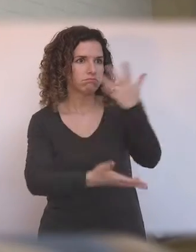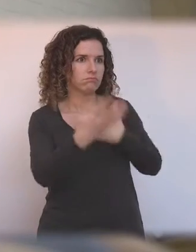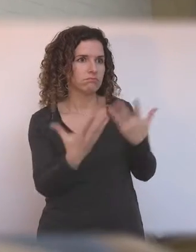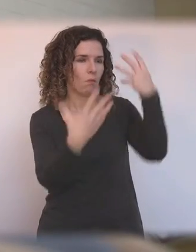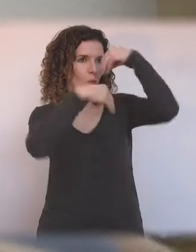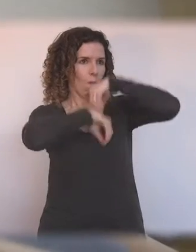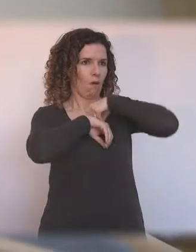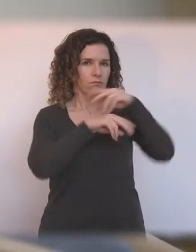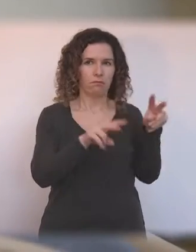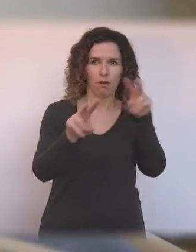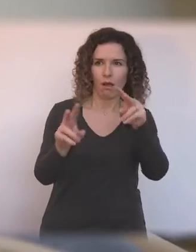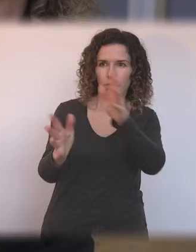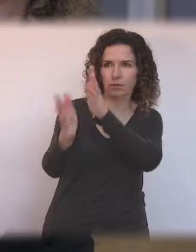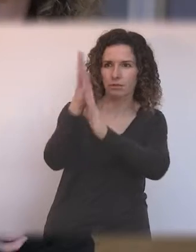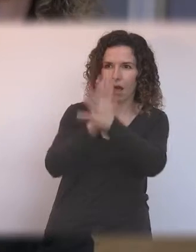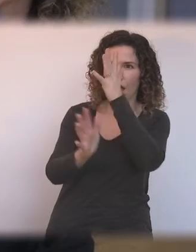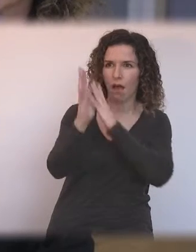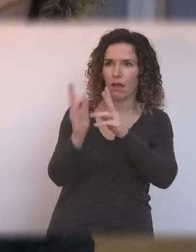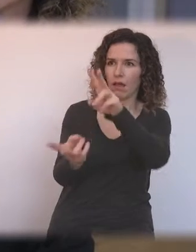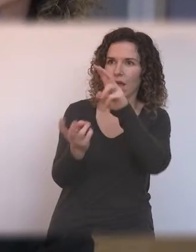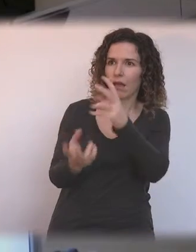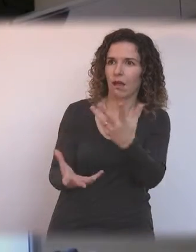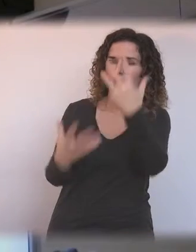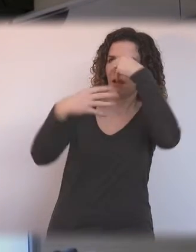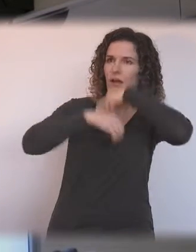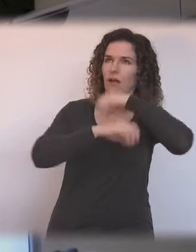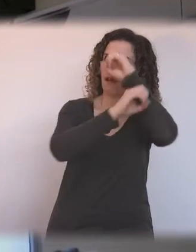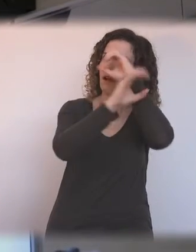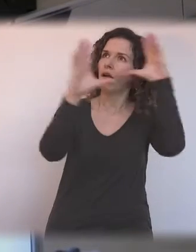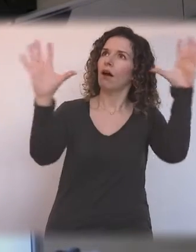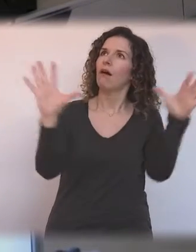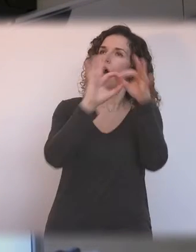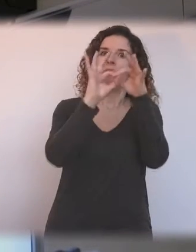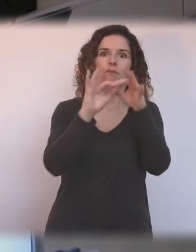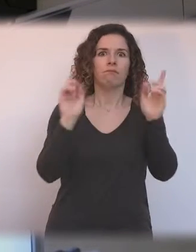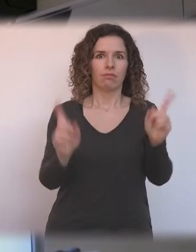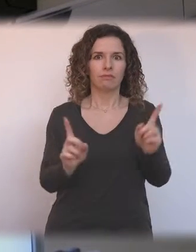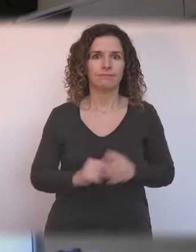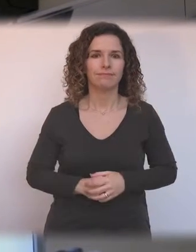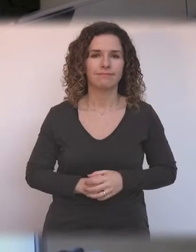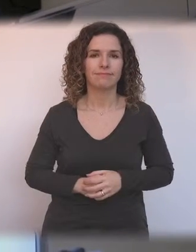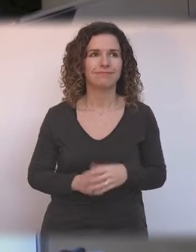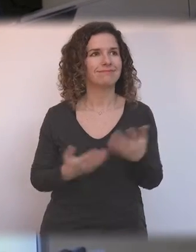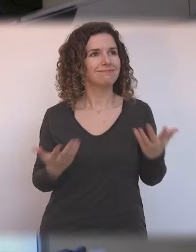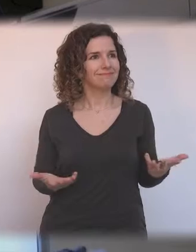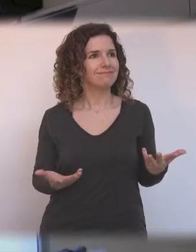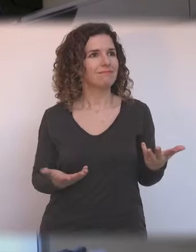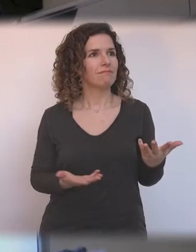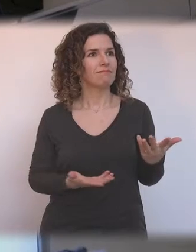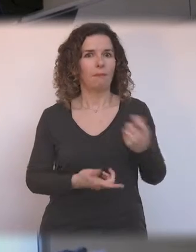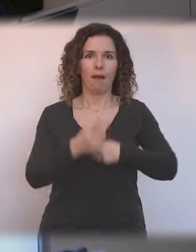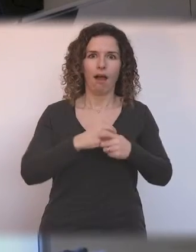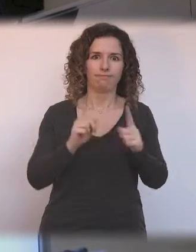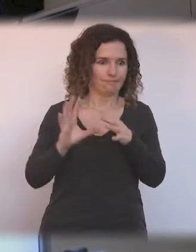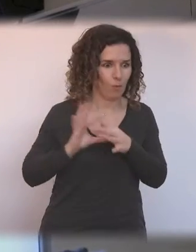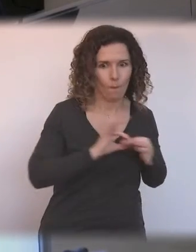it in spoken English, but to be able to visualise it through BSL. And so it's more of a collective experience for